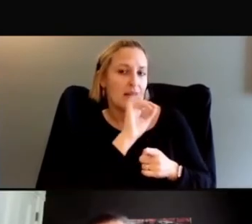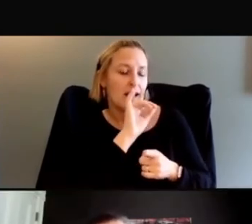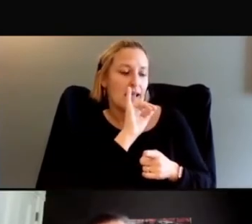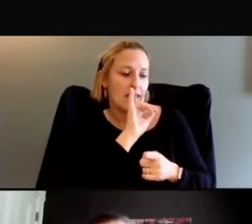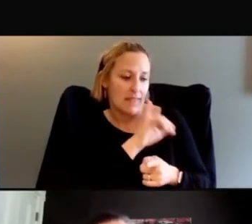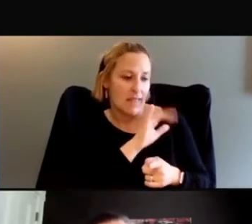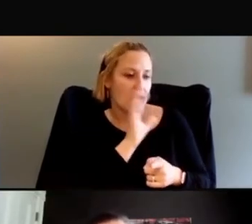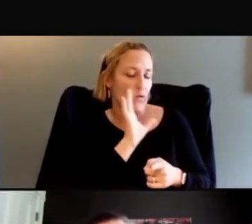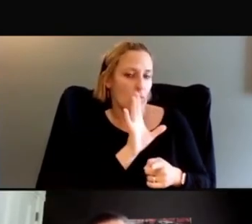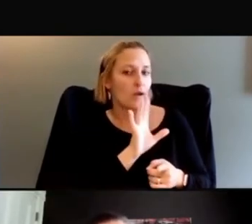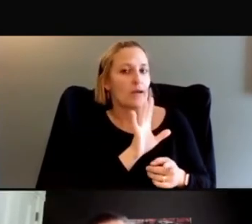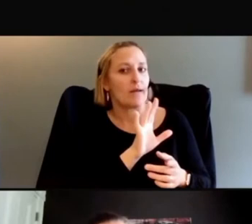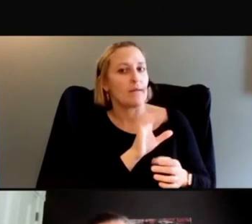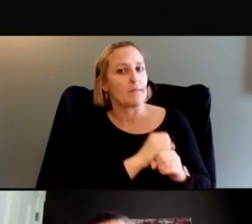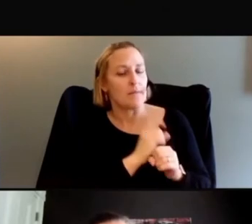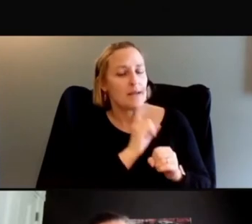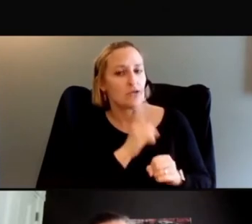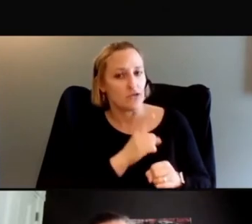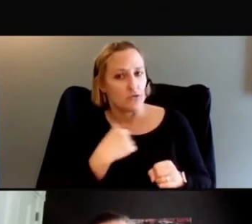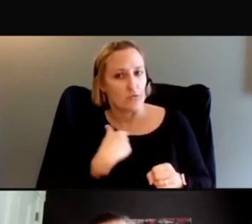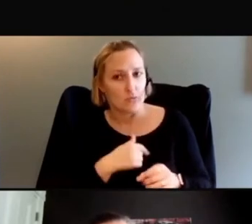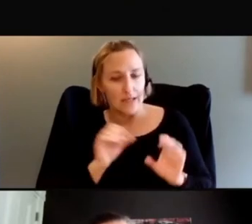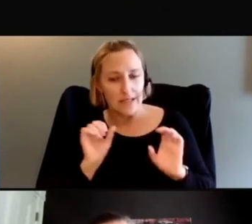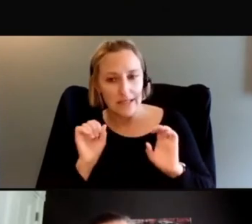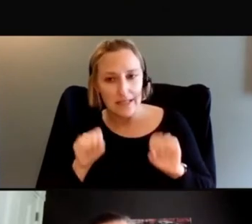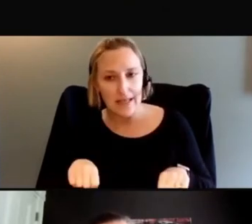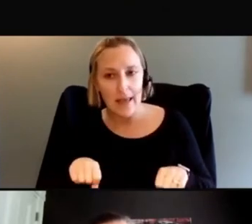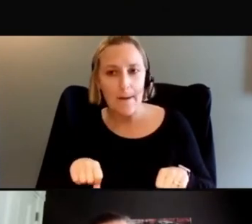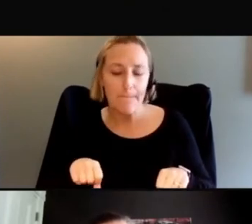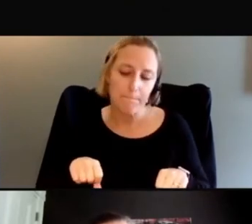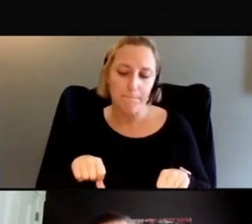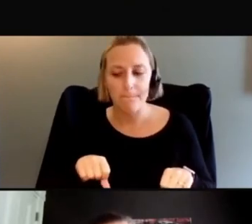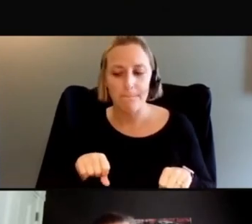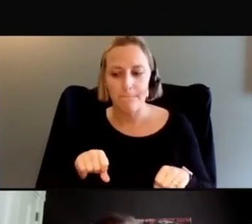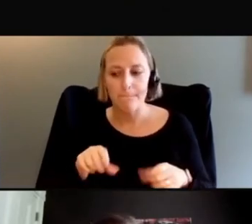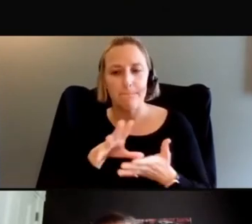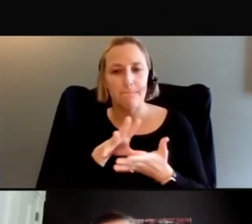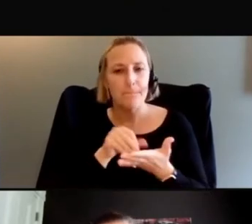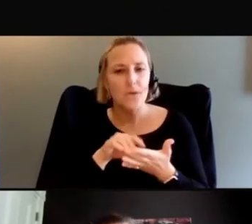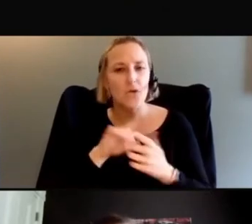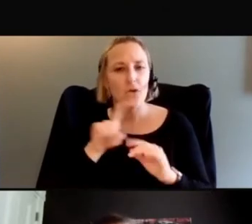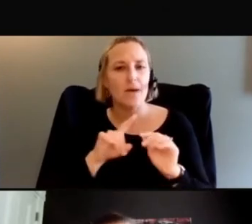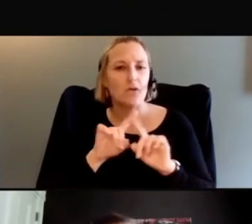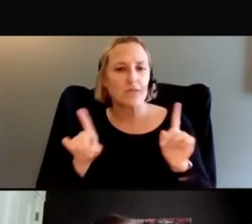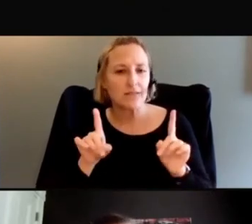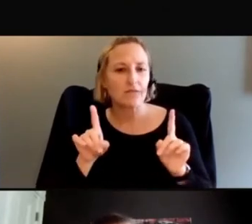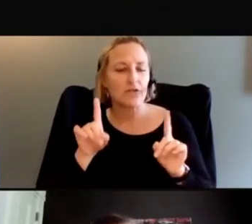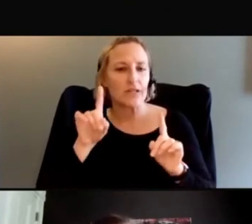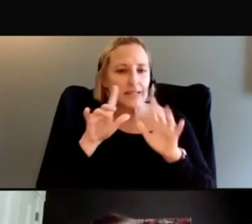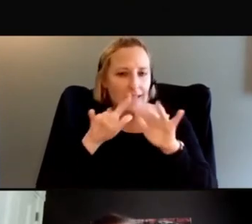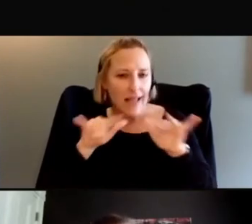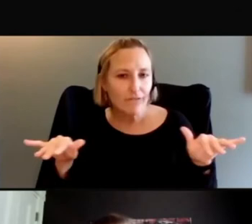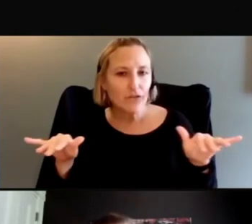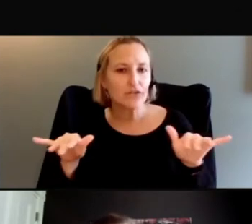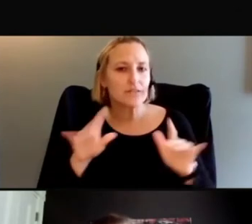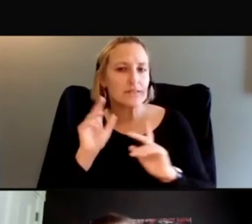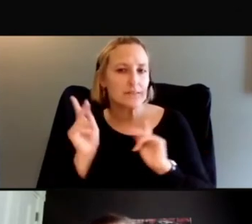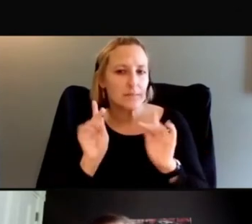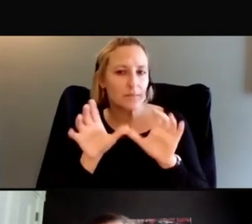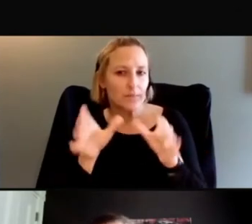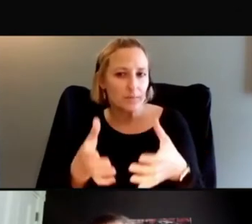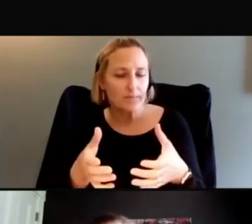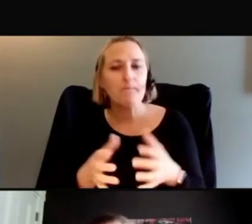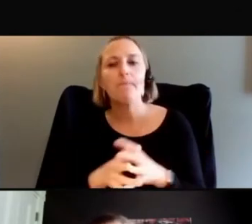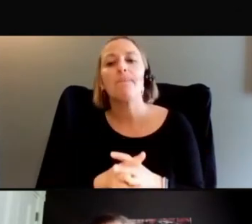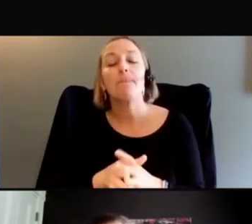ability and with enrolling members of diverse subpopulations. But what's interesting is that this training